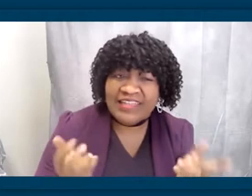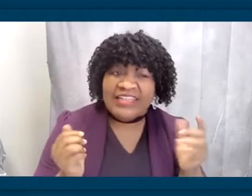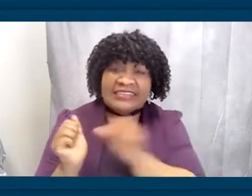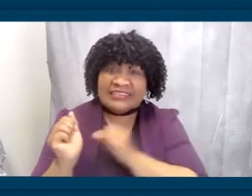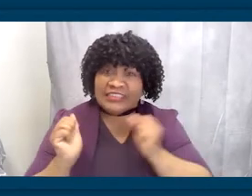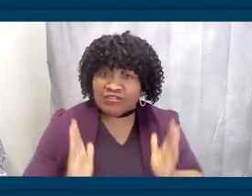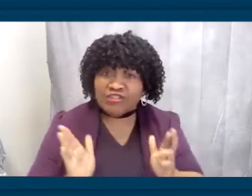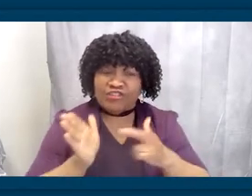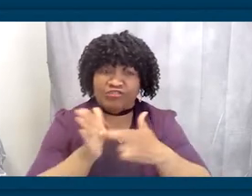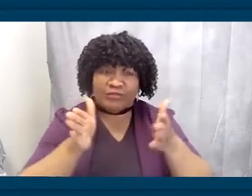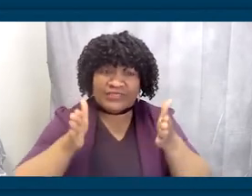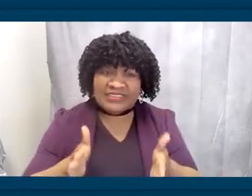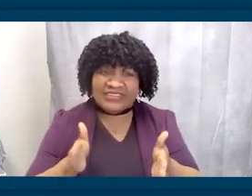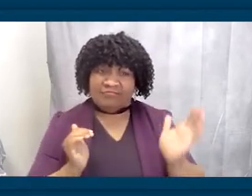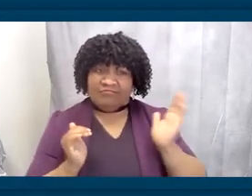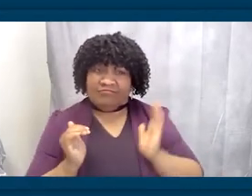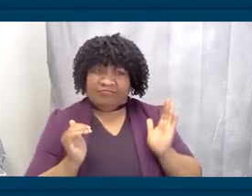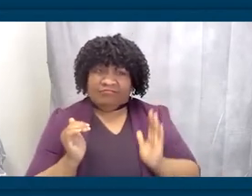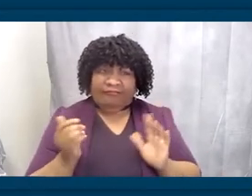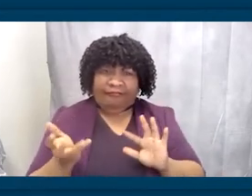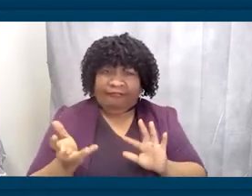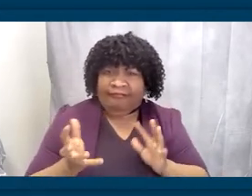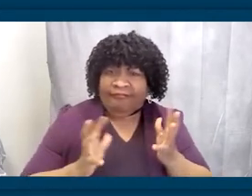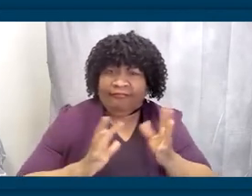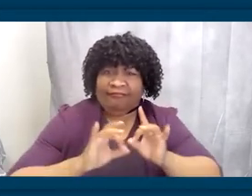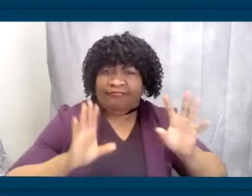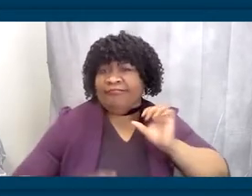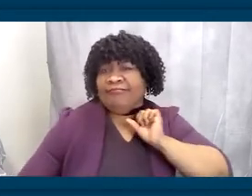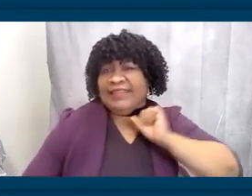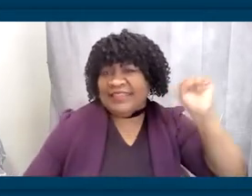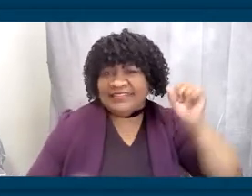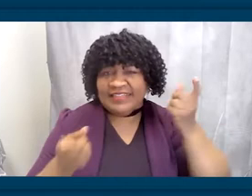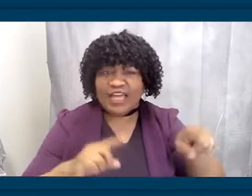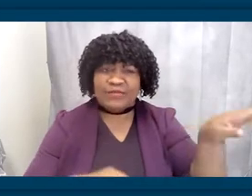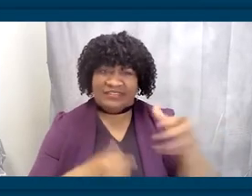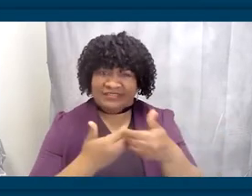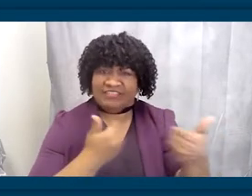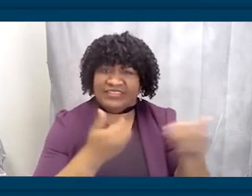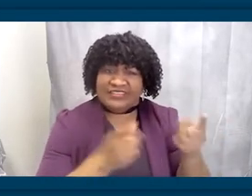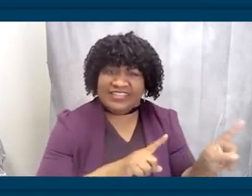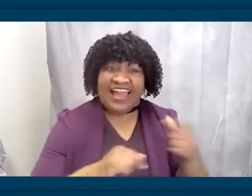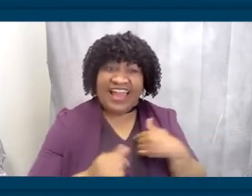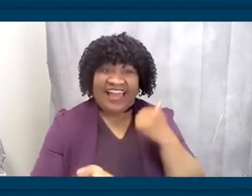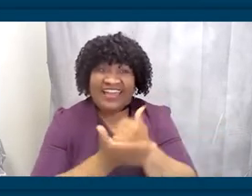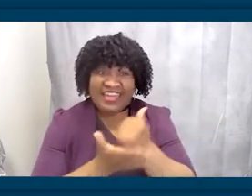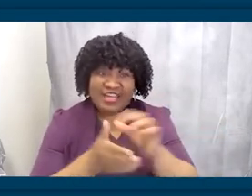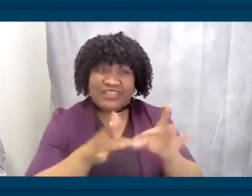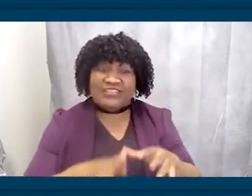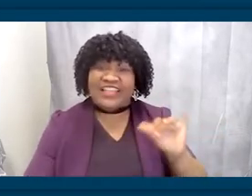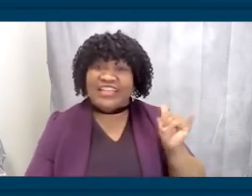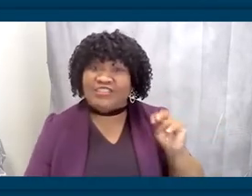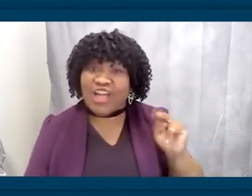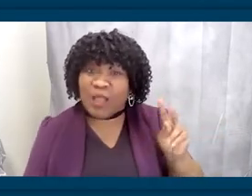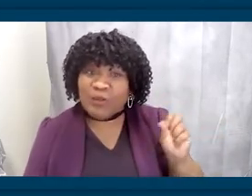I got to help leaders like John Lewis and Jim Clyburn, passed laws to fight hate crimes and increased